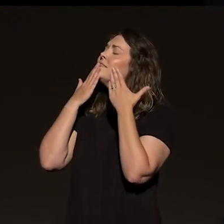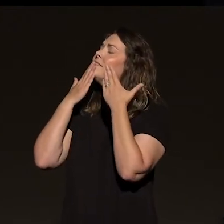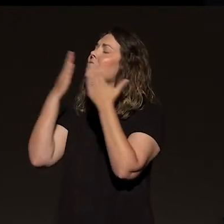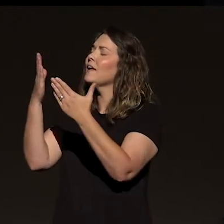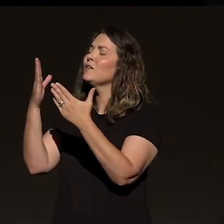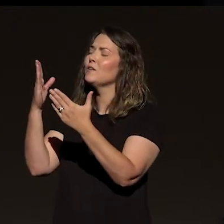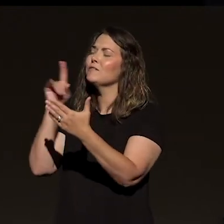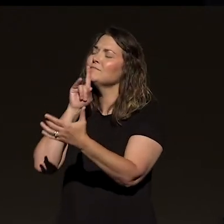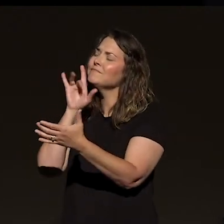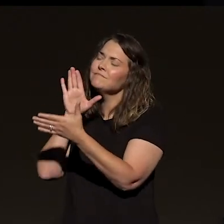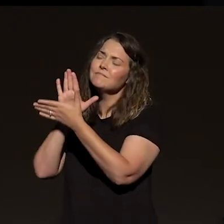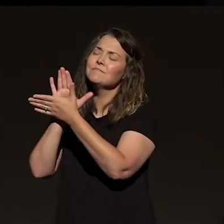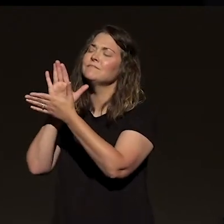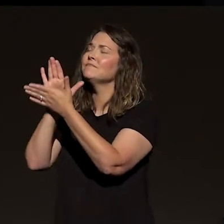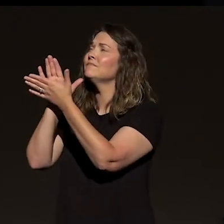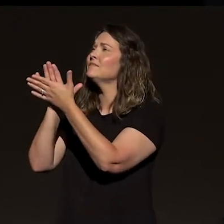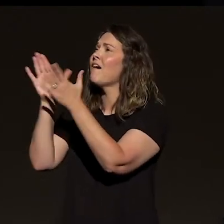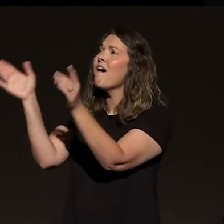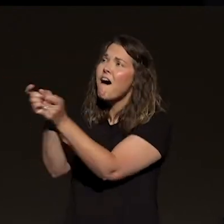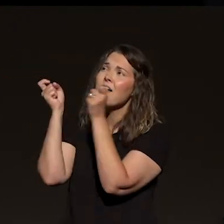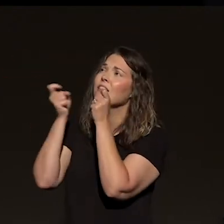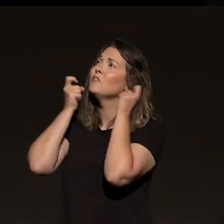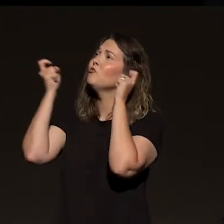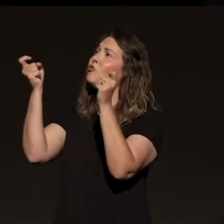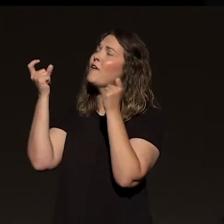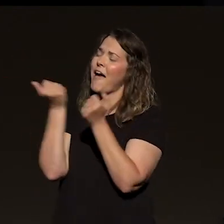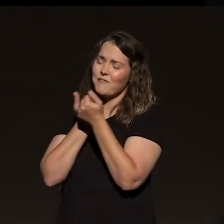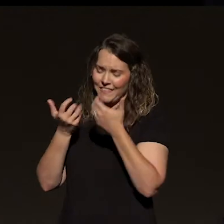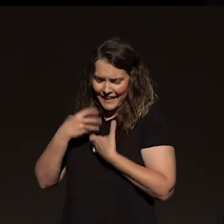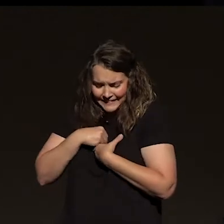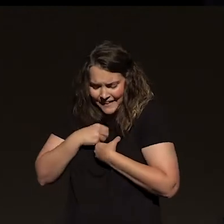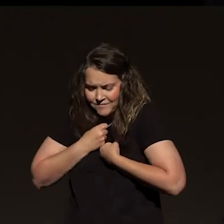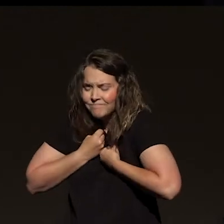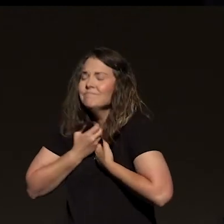with everything inside of you?